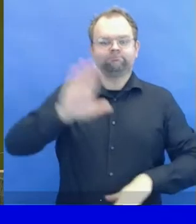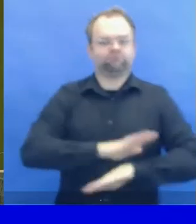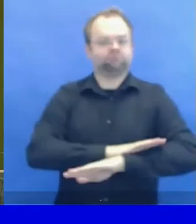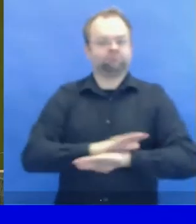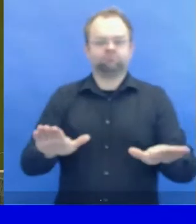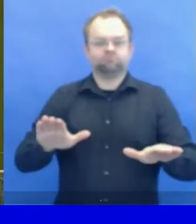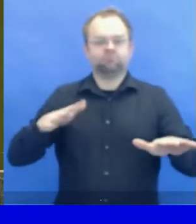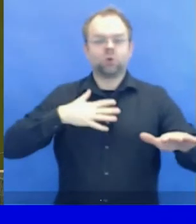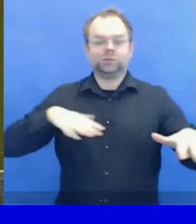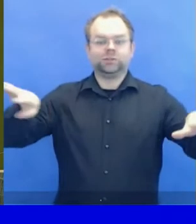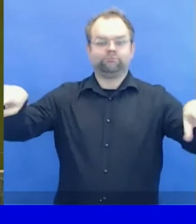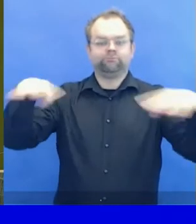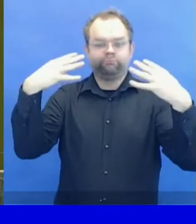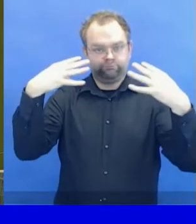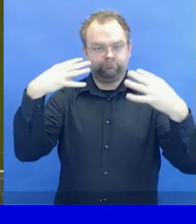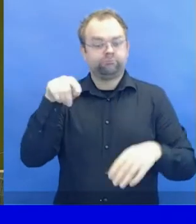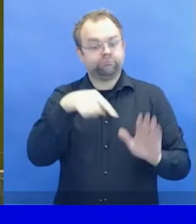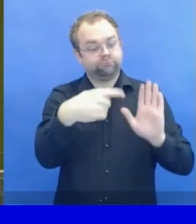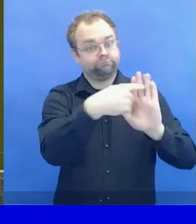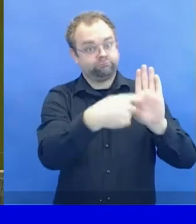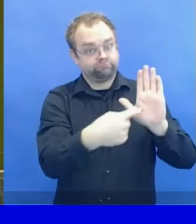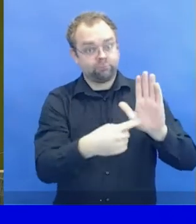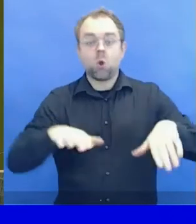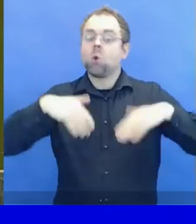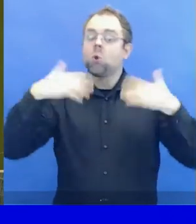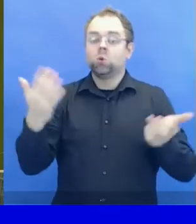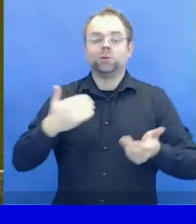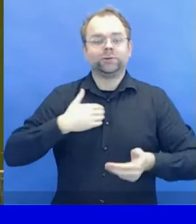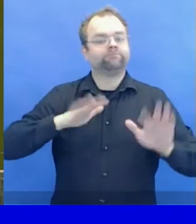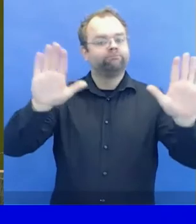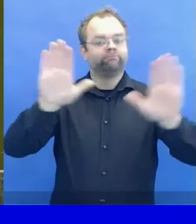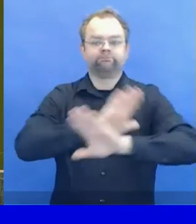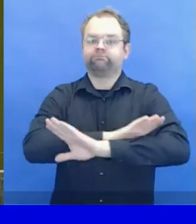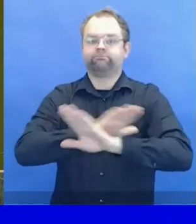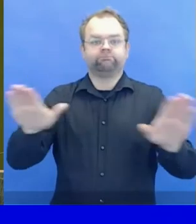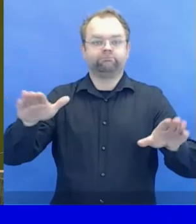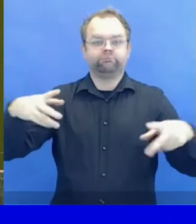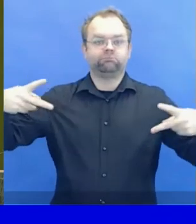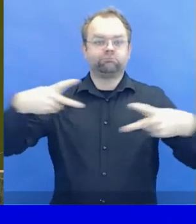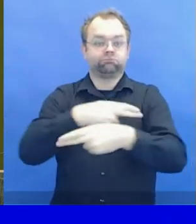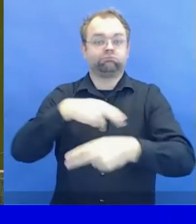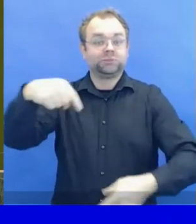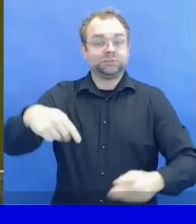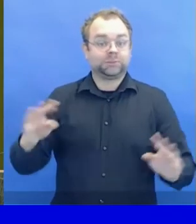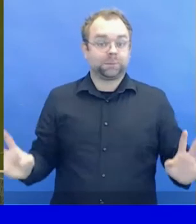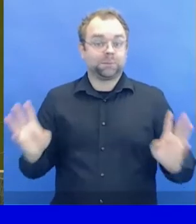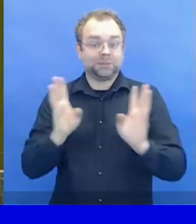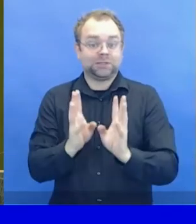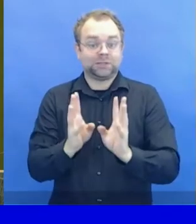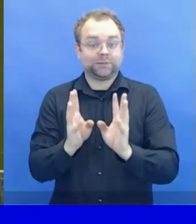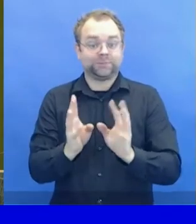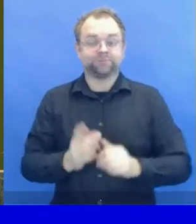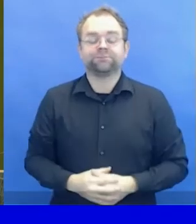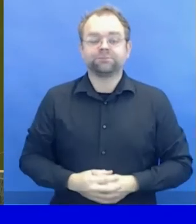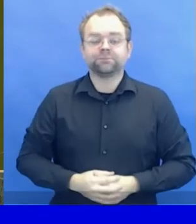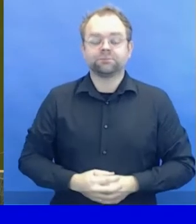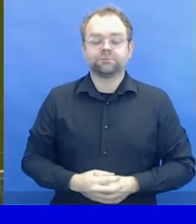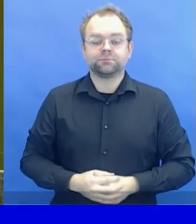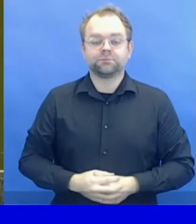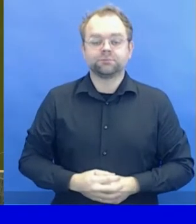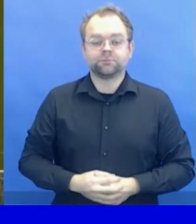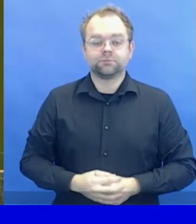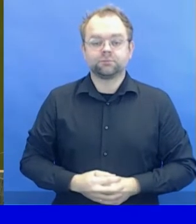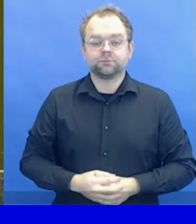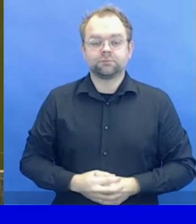In a similar vein, I want to recall that the Human Rights Treaty bodies, including the Committee